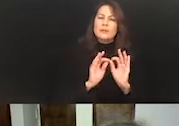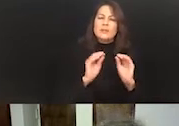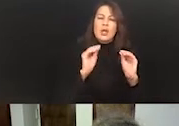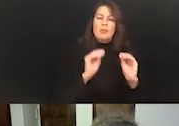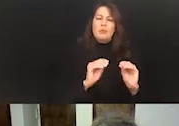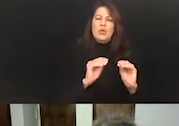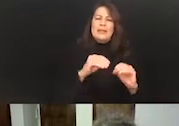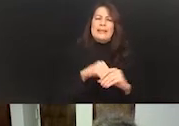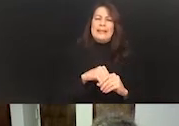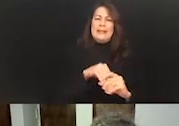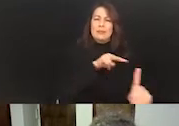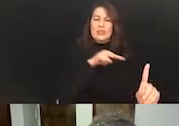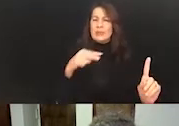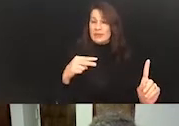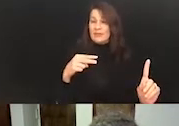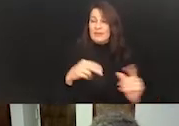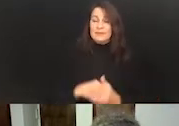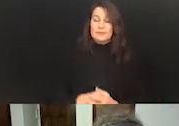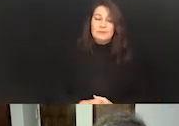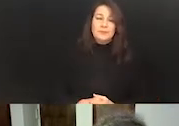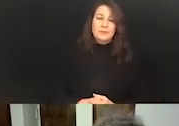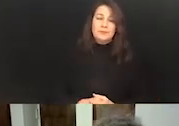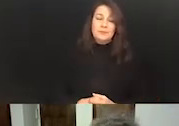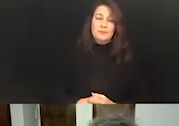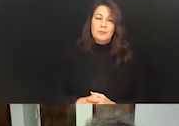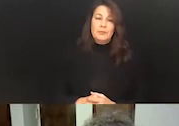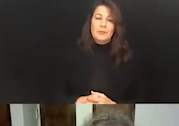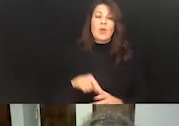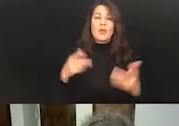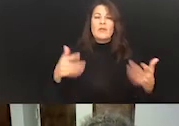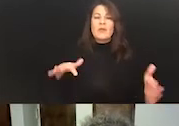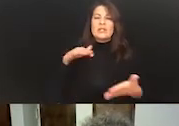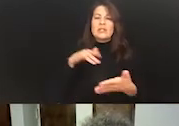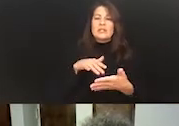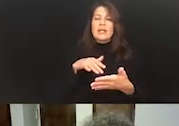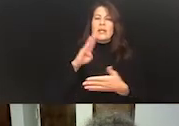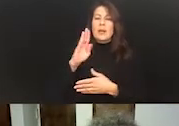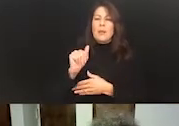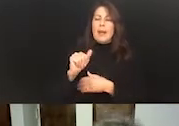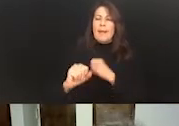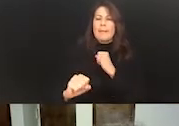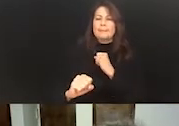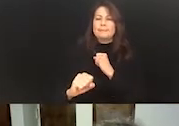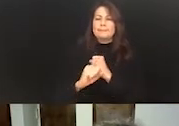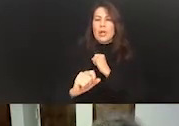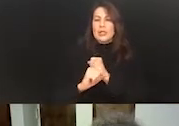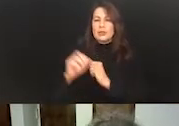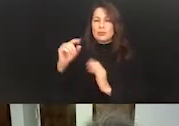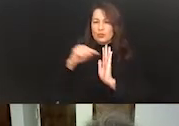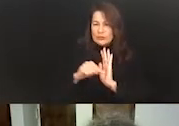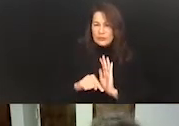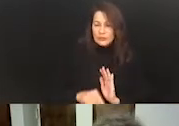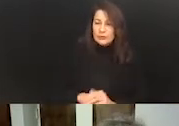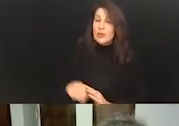So, you know, there was a study done by sort of Zion Marketing Research. And one of the things that they